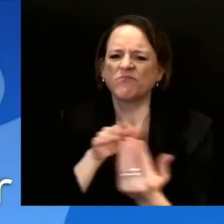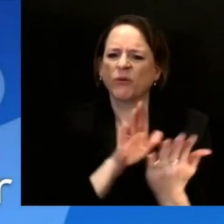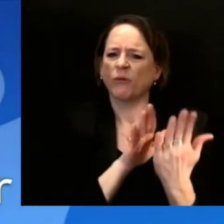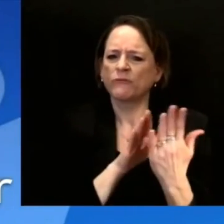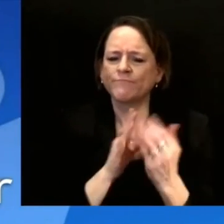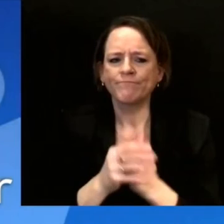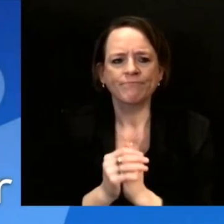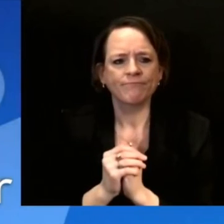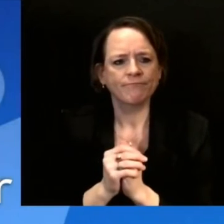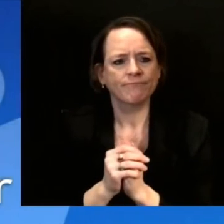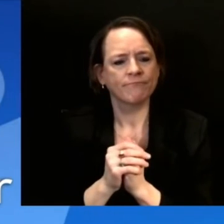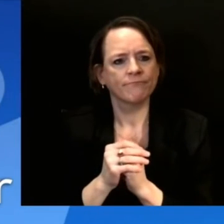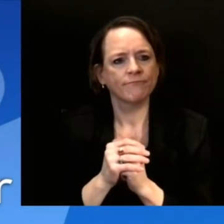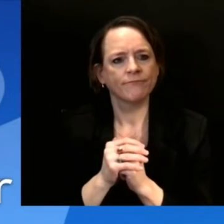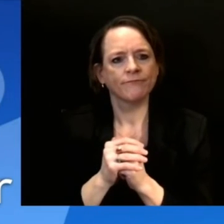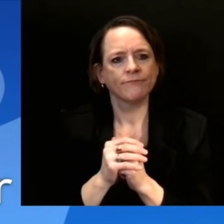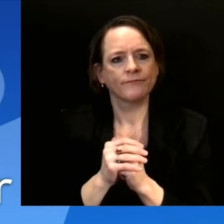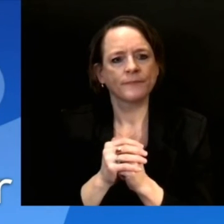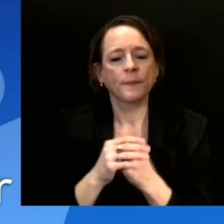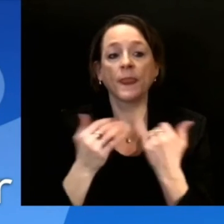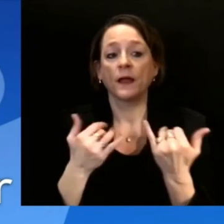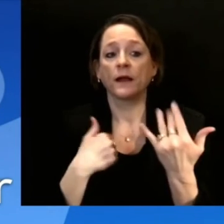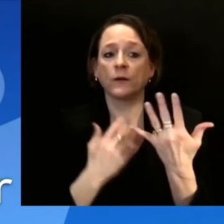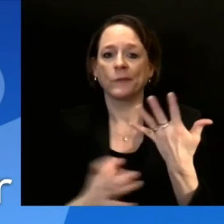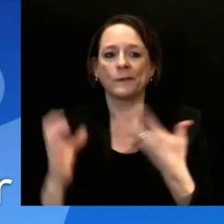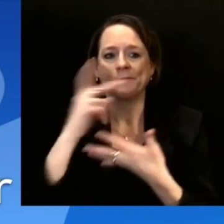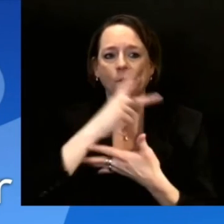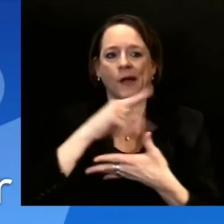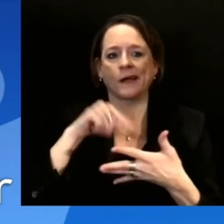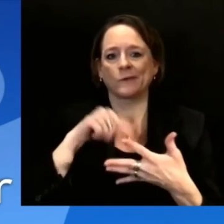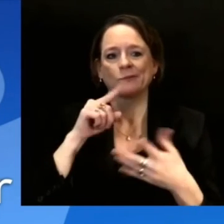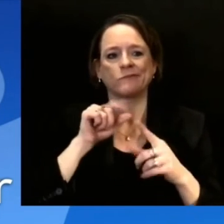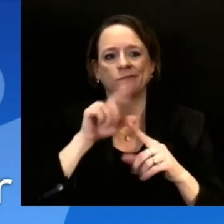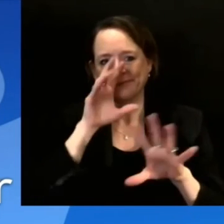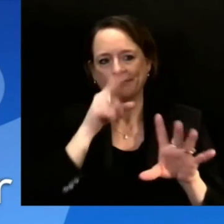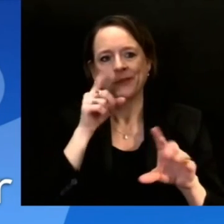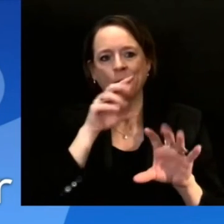to Melanie Conklin at Wisconsin Examiner. Melanie Conklin.